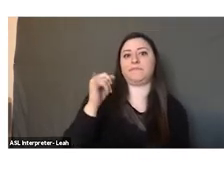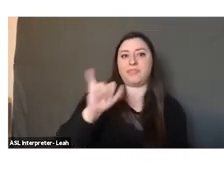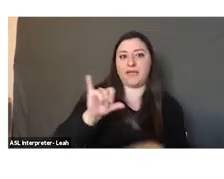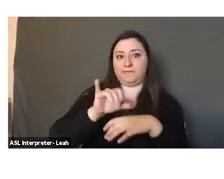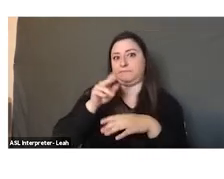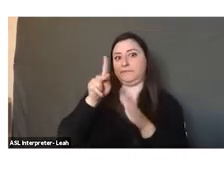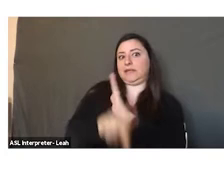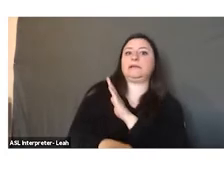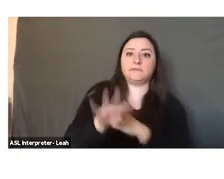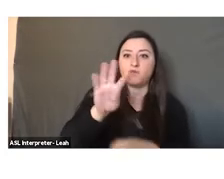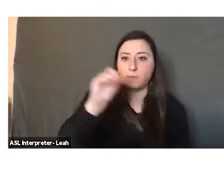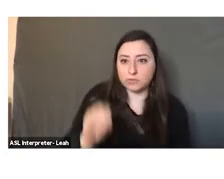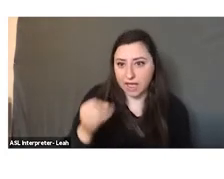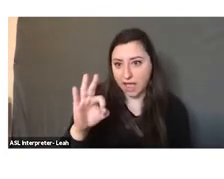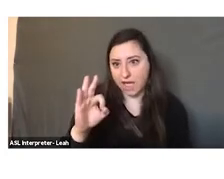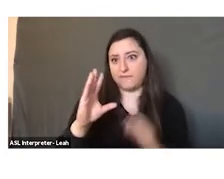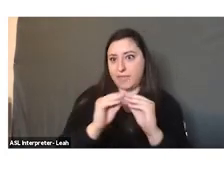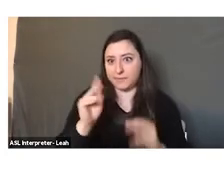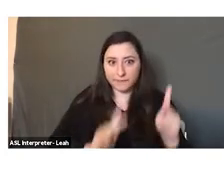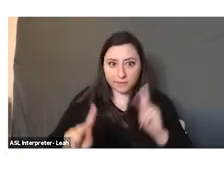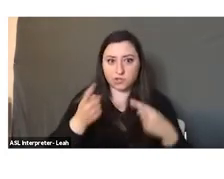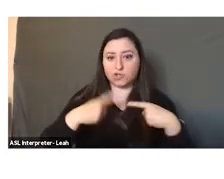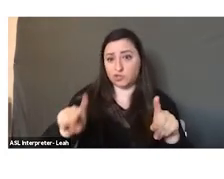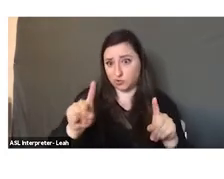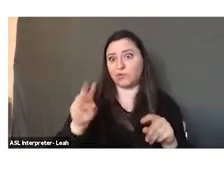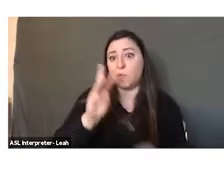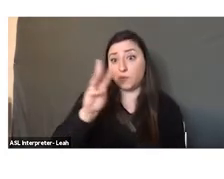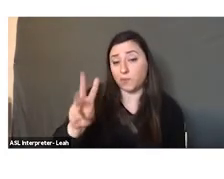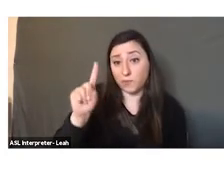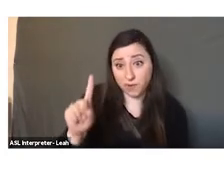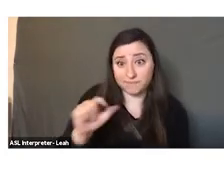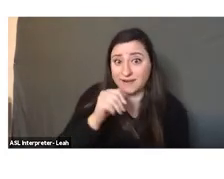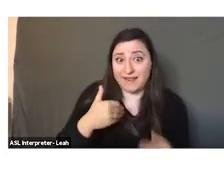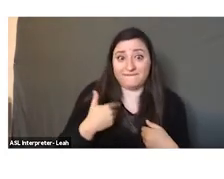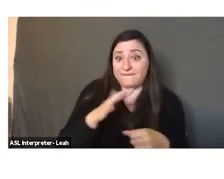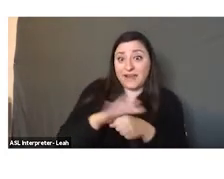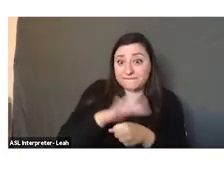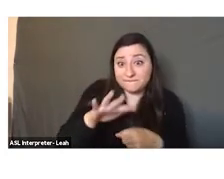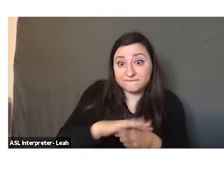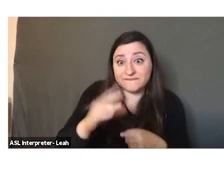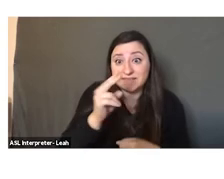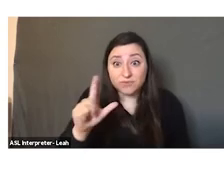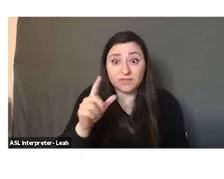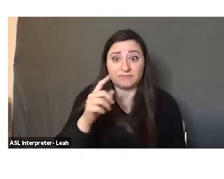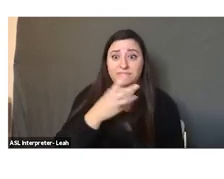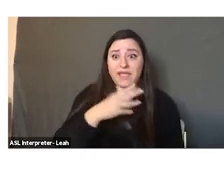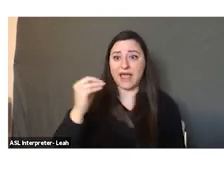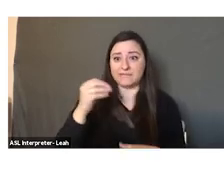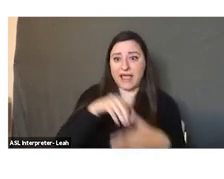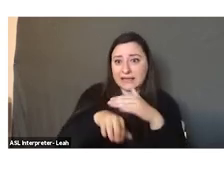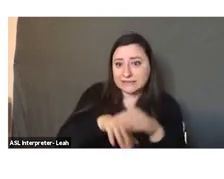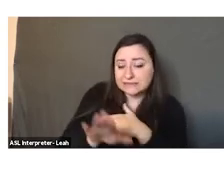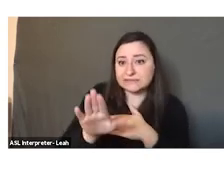population during World War I, because they didn't have enough cereal, and they didn't have access to cereal